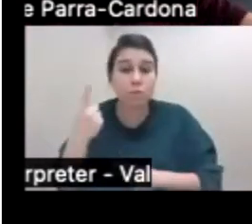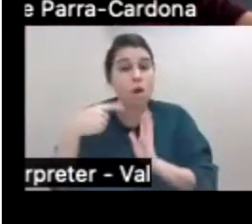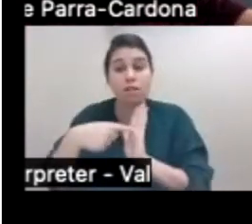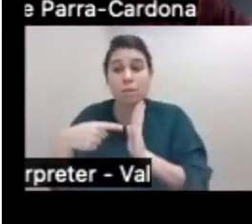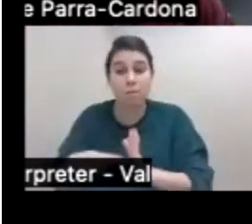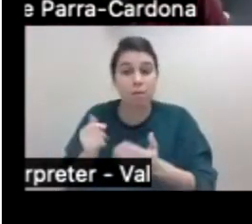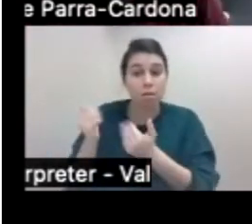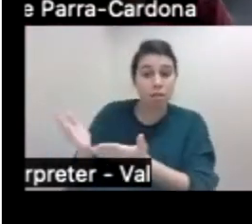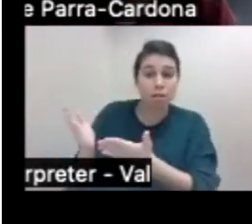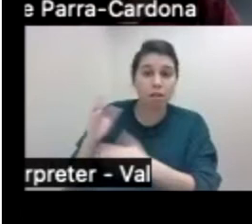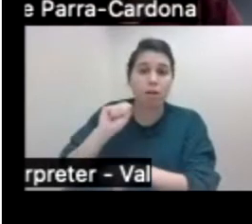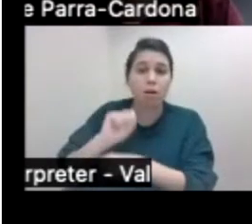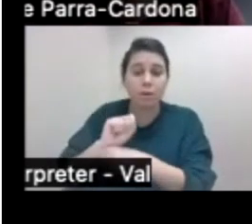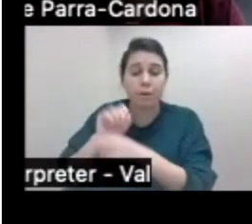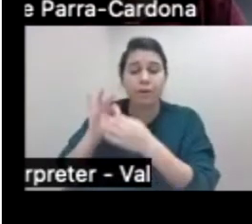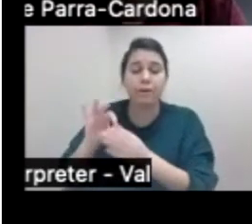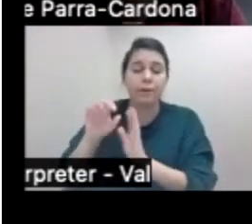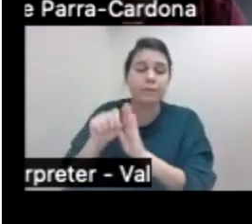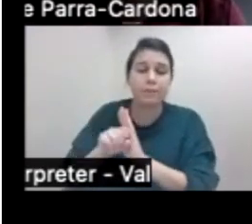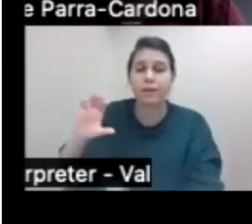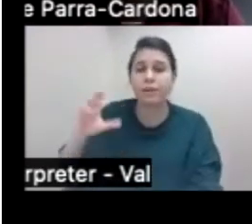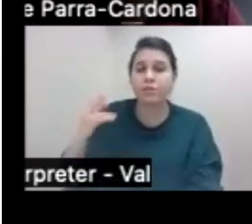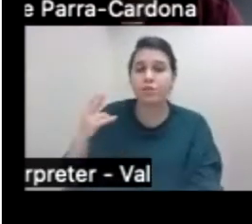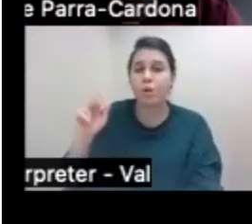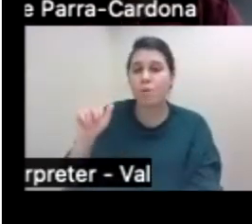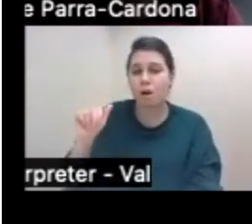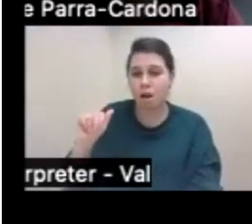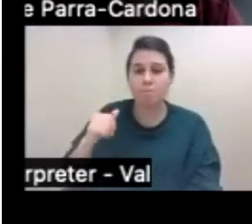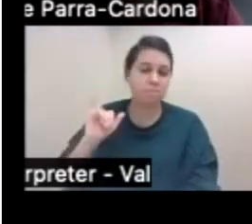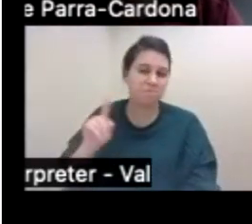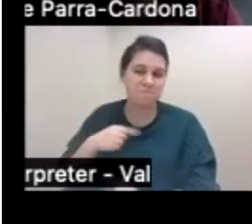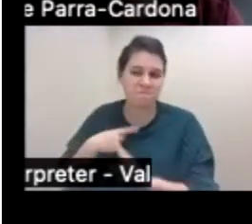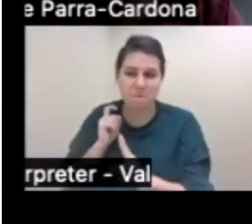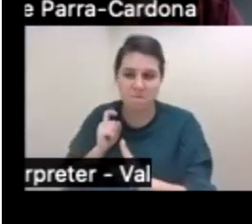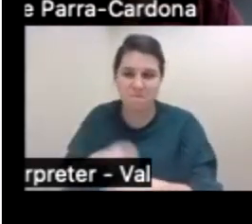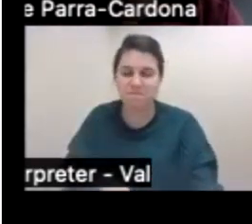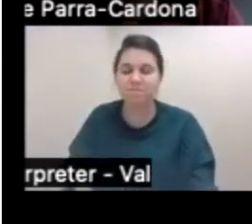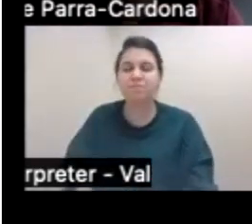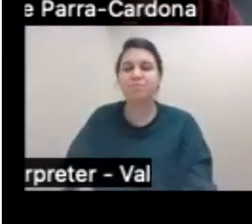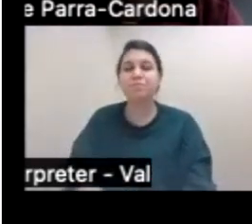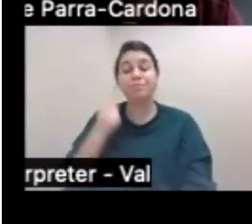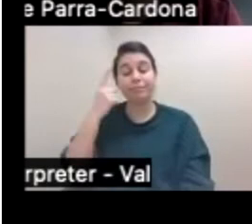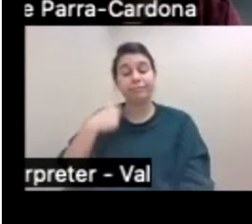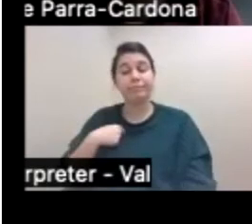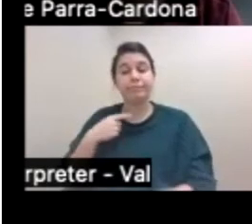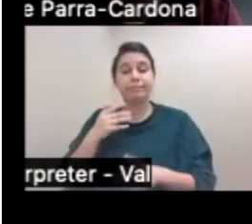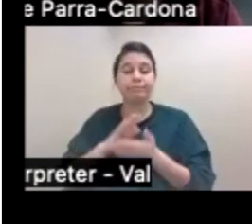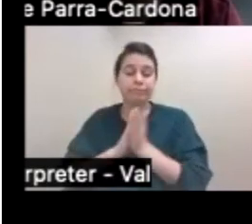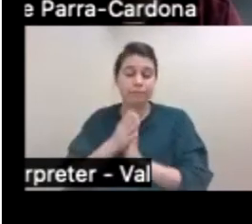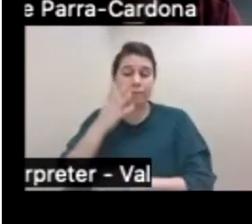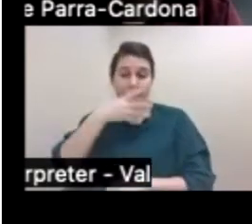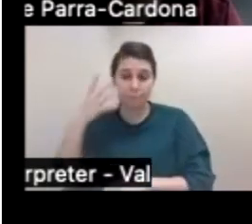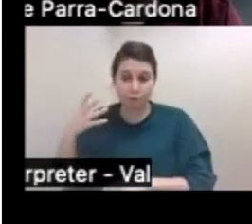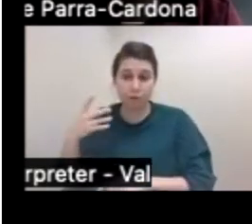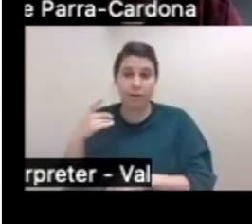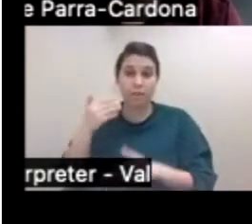is the work we did in the state of Chihuahua. That's where I'm originally from. In the process of becoming an immigrant, immigration authorities asked me to